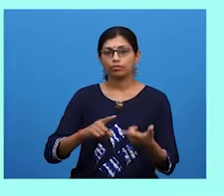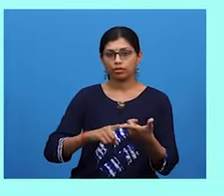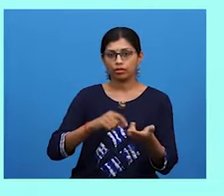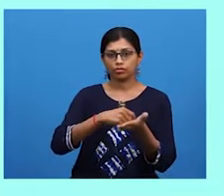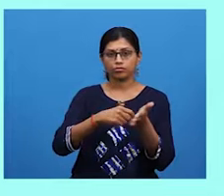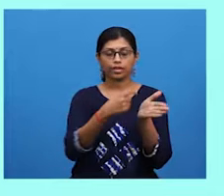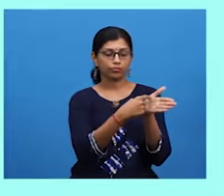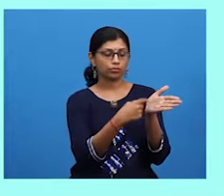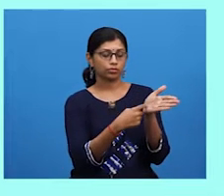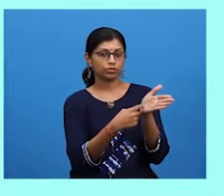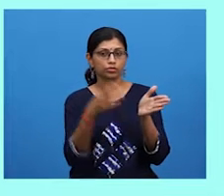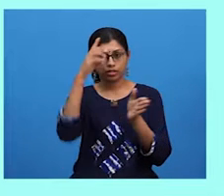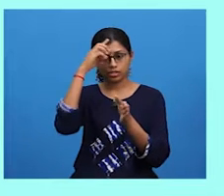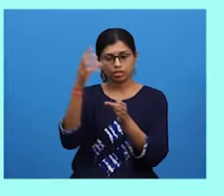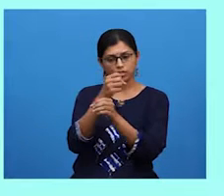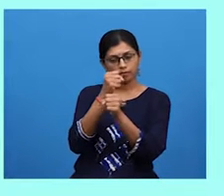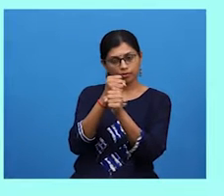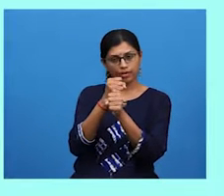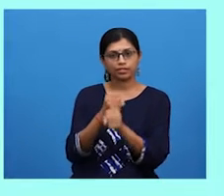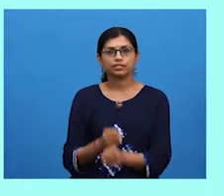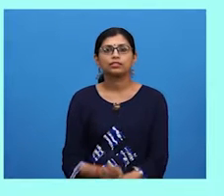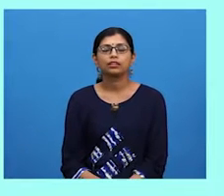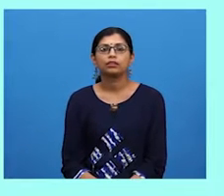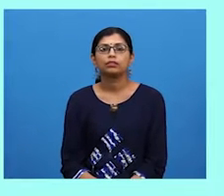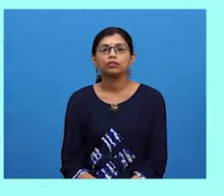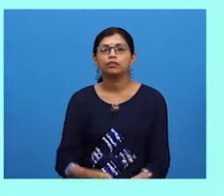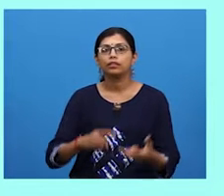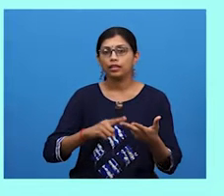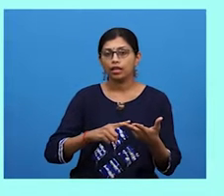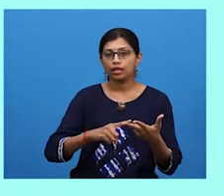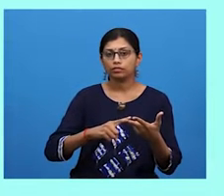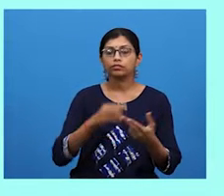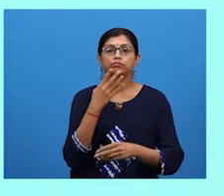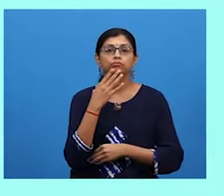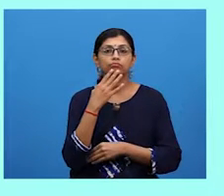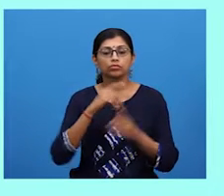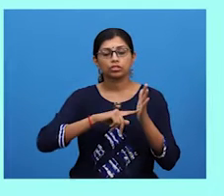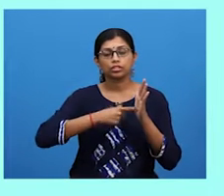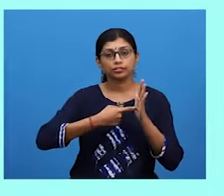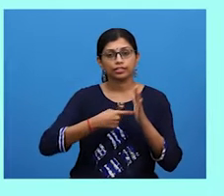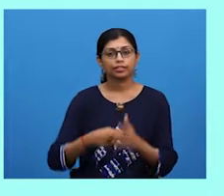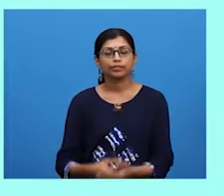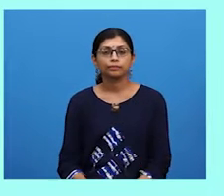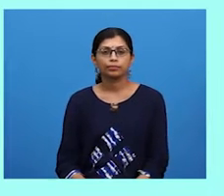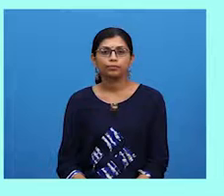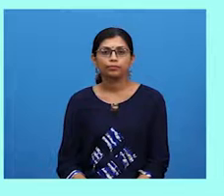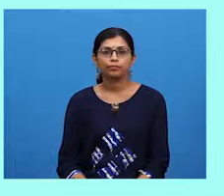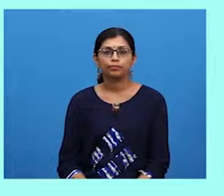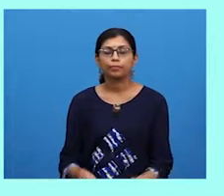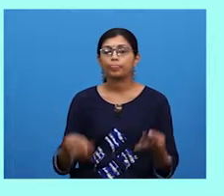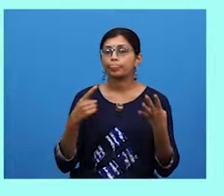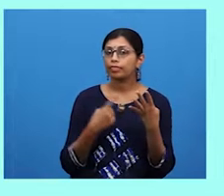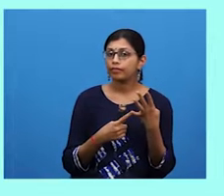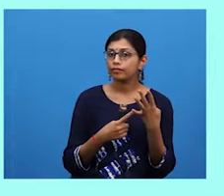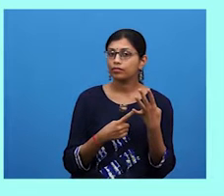Write points which summarize the text. 3. Highlight the key points. 4.